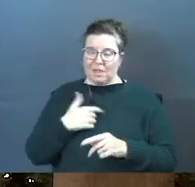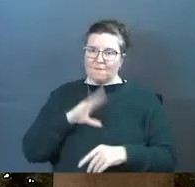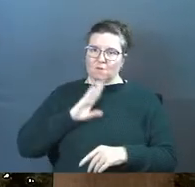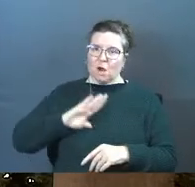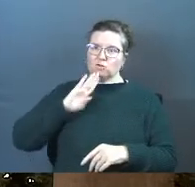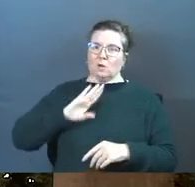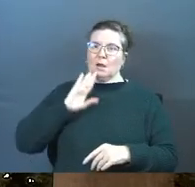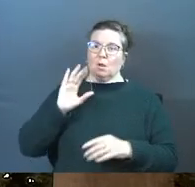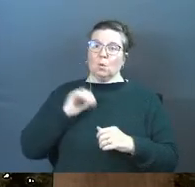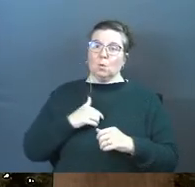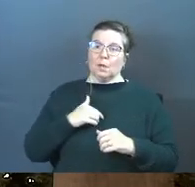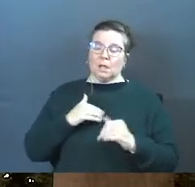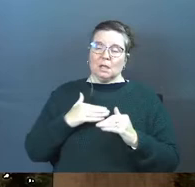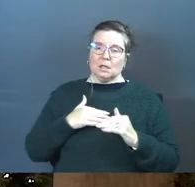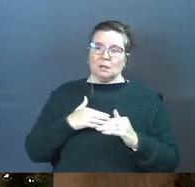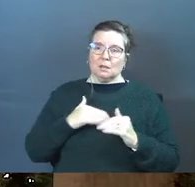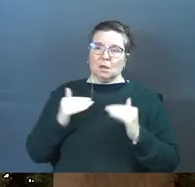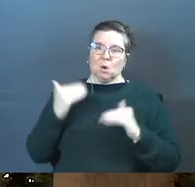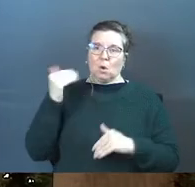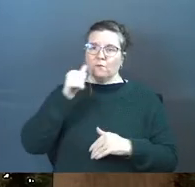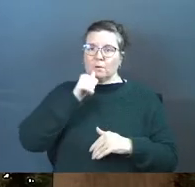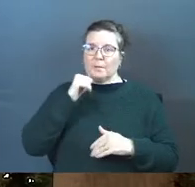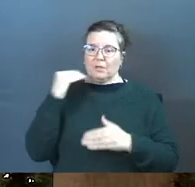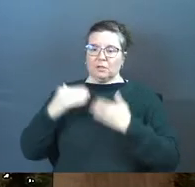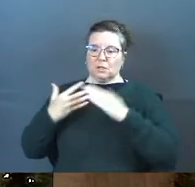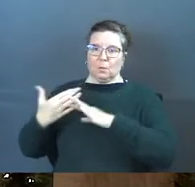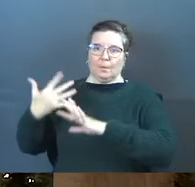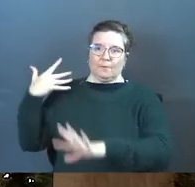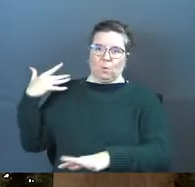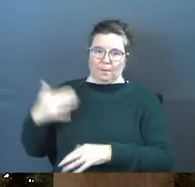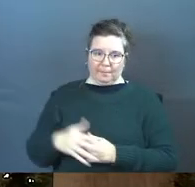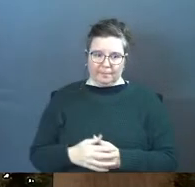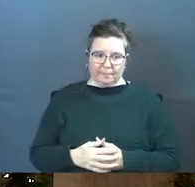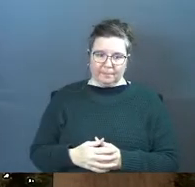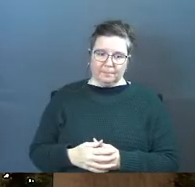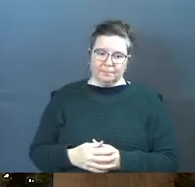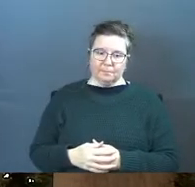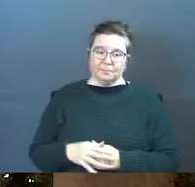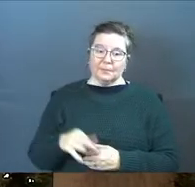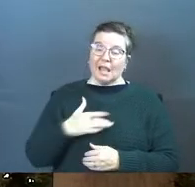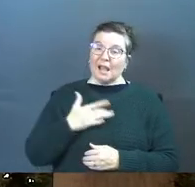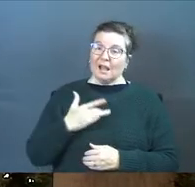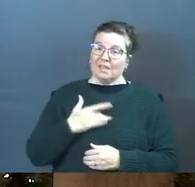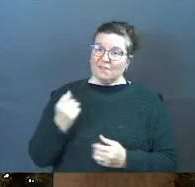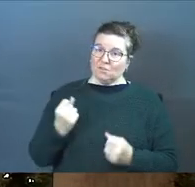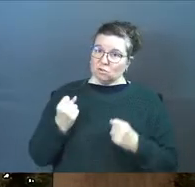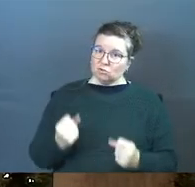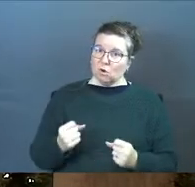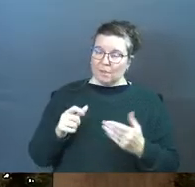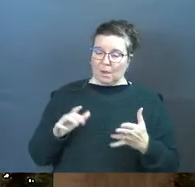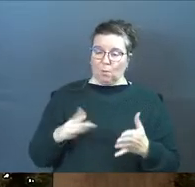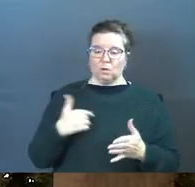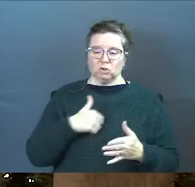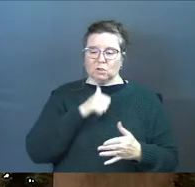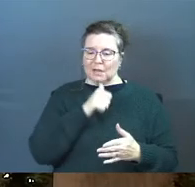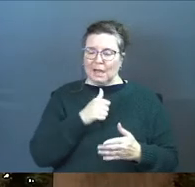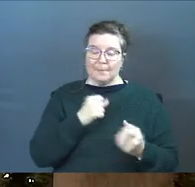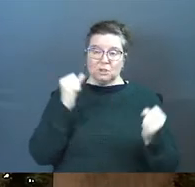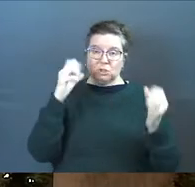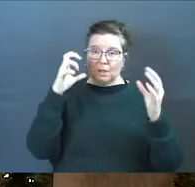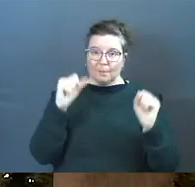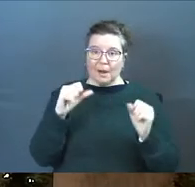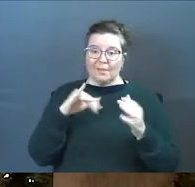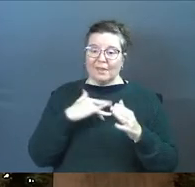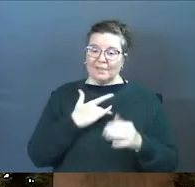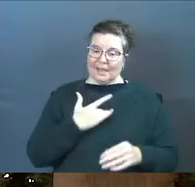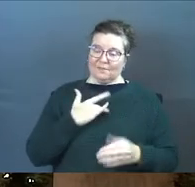frustrated with the overpatience of the generations that went before them. And they feel strong that way. We should not be surprised